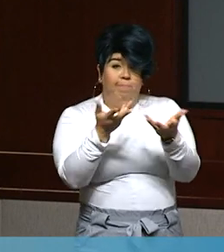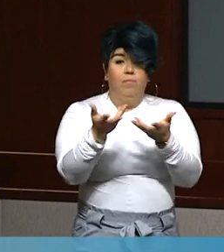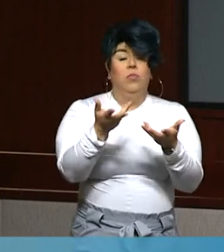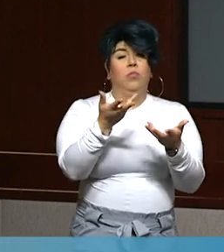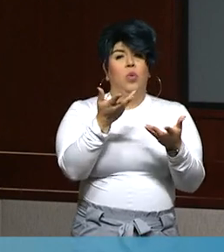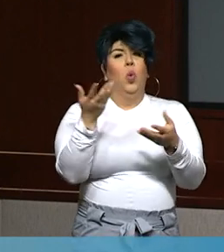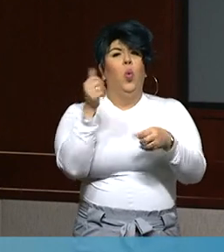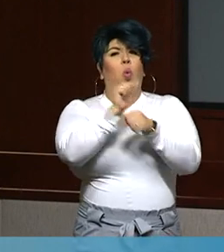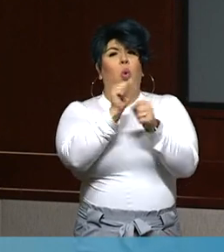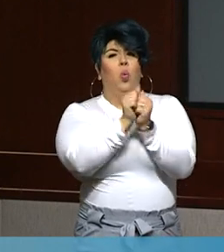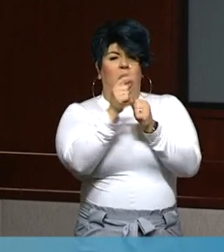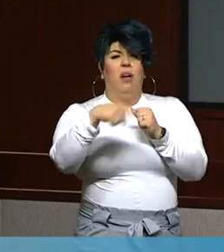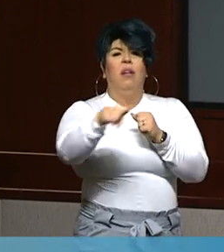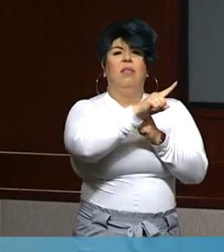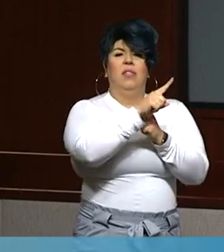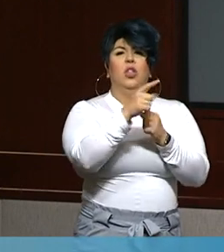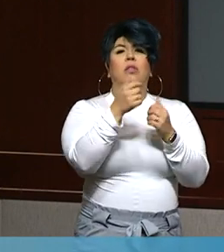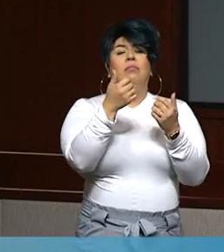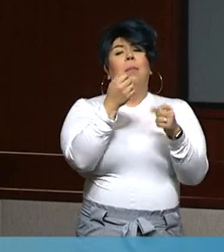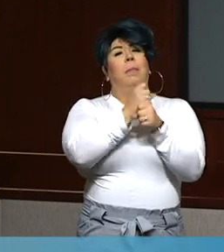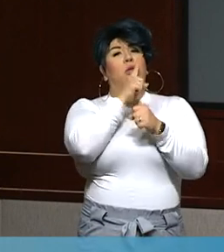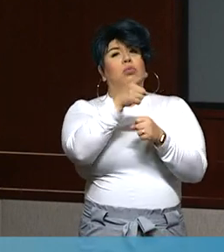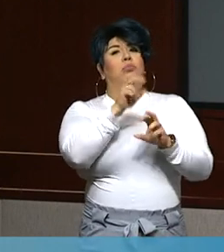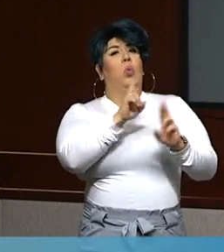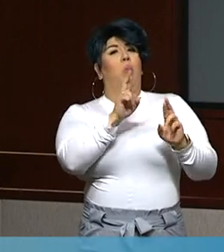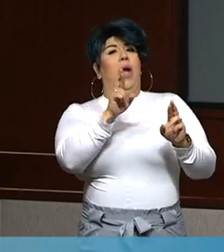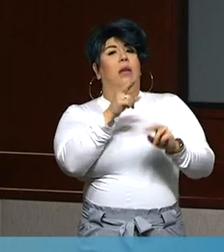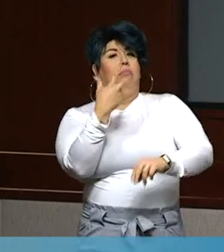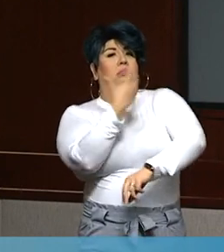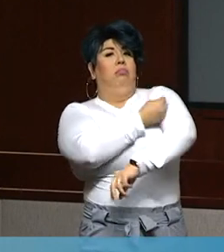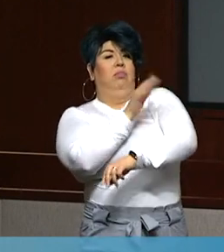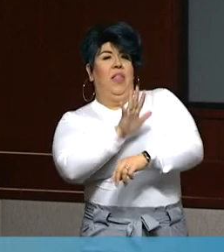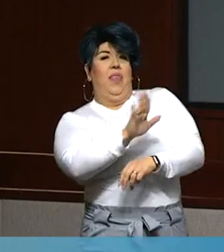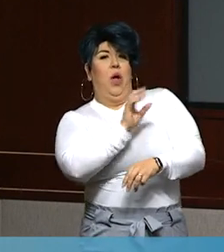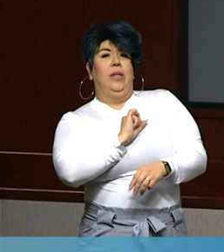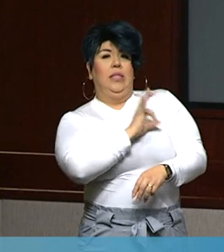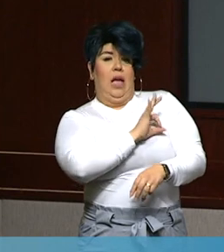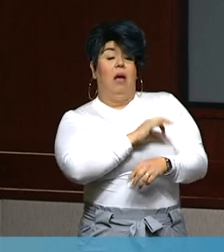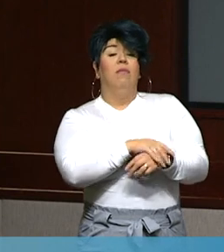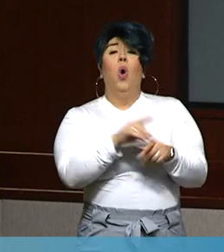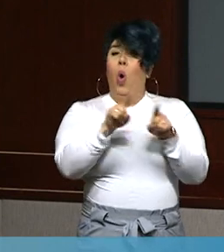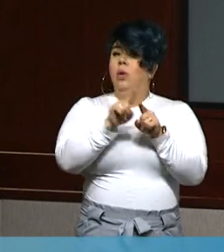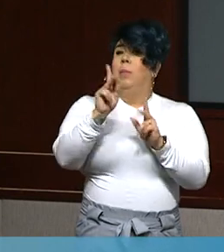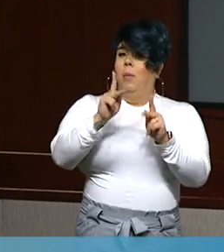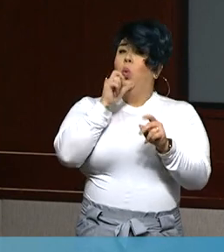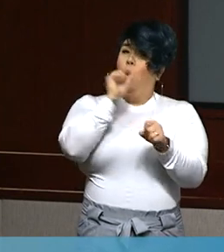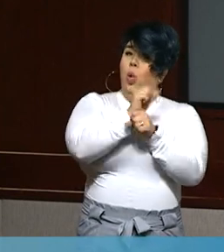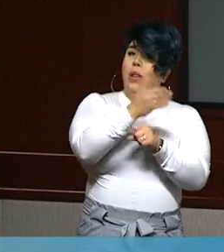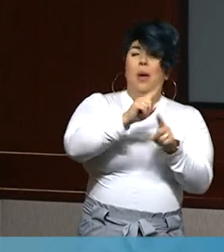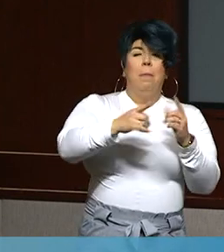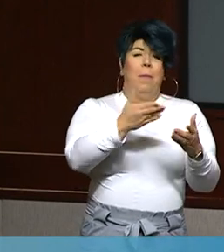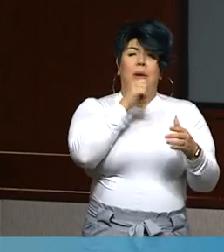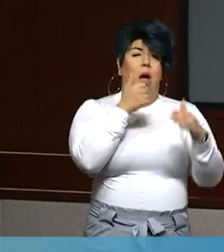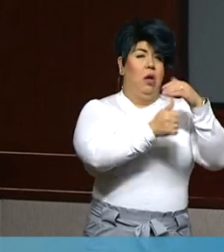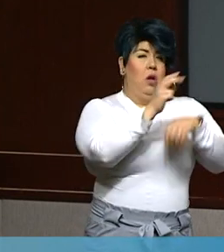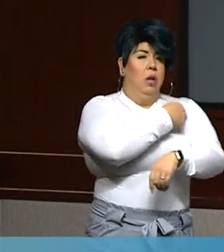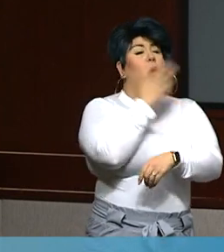likely continue vaccinating healthcare workers, even those not employed by the hospitals, as more doses are received.